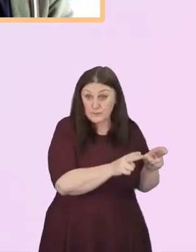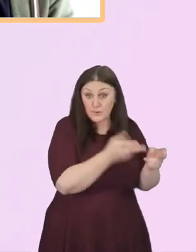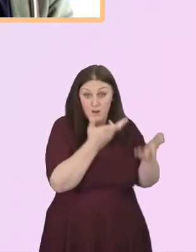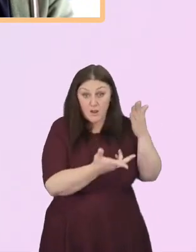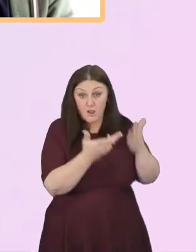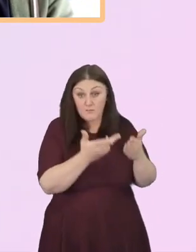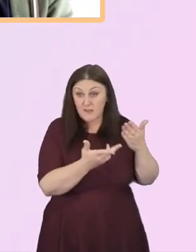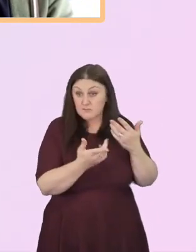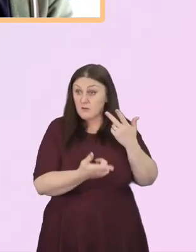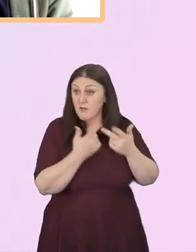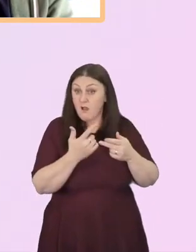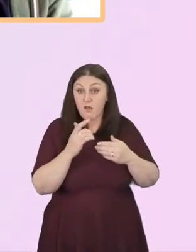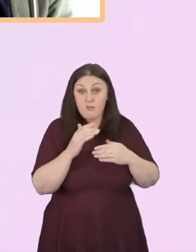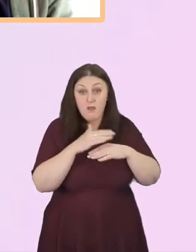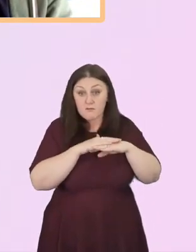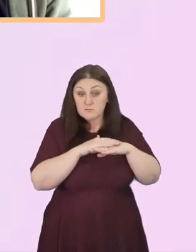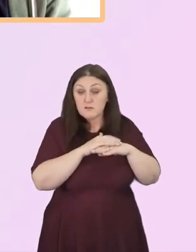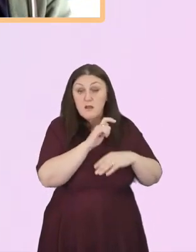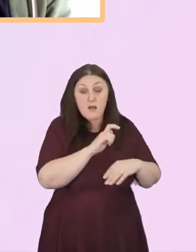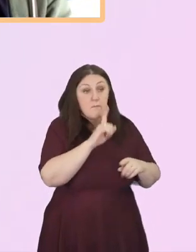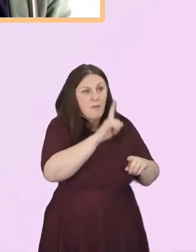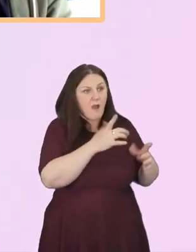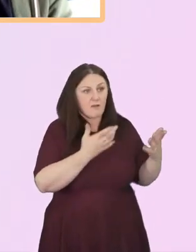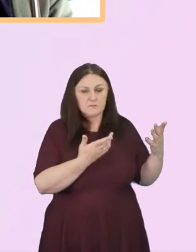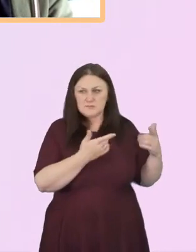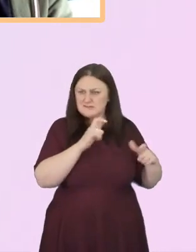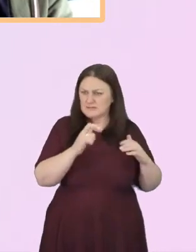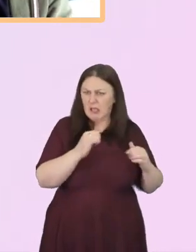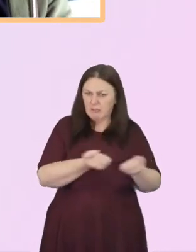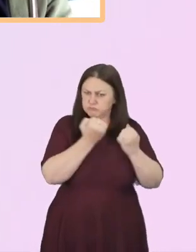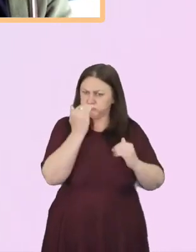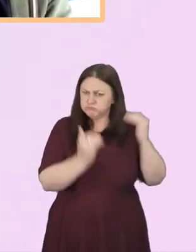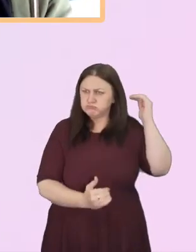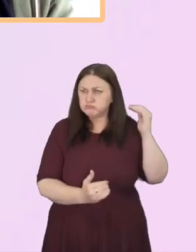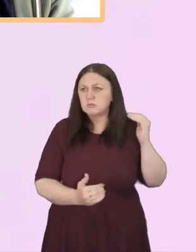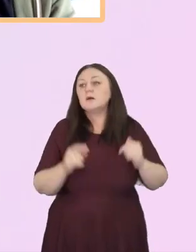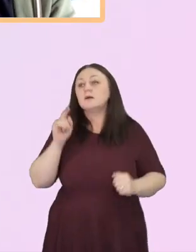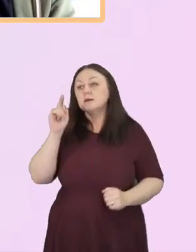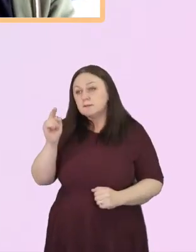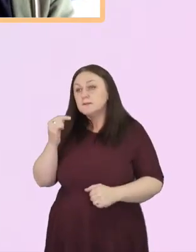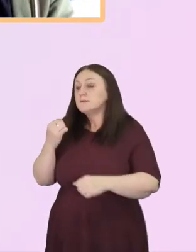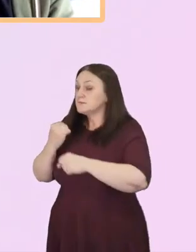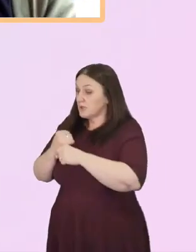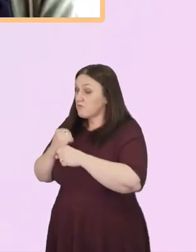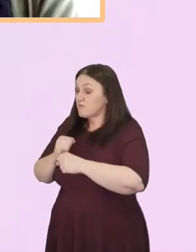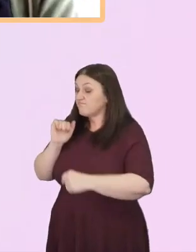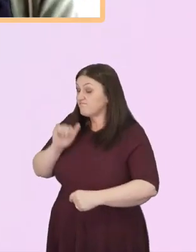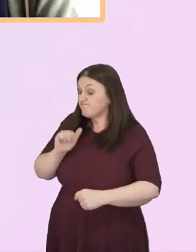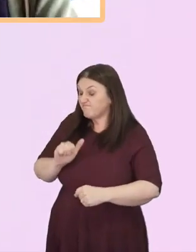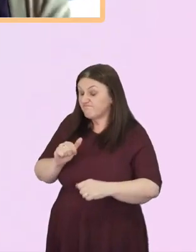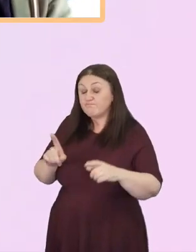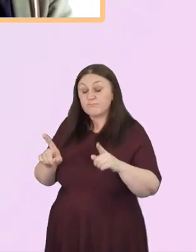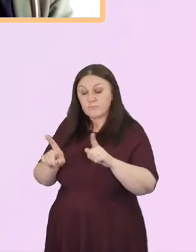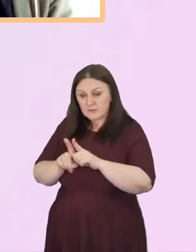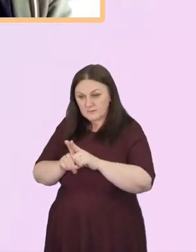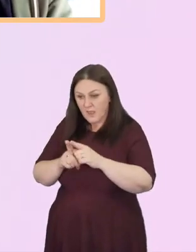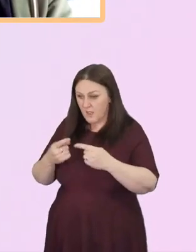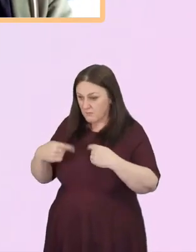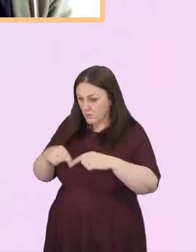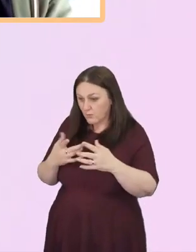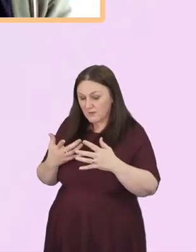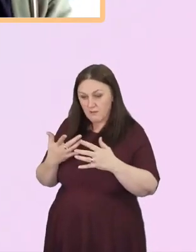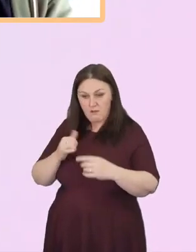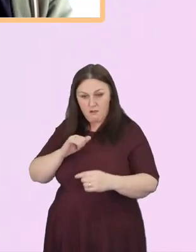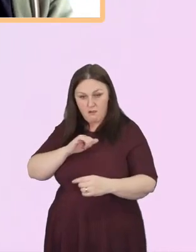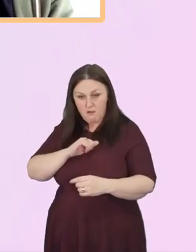And if I can add to that, I think, for me, a key word all the time for us to think about as Christians and as human beings in this is about